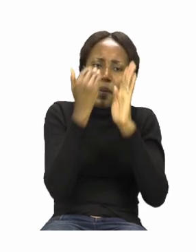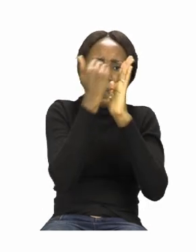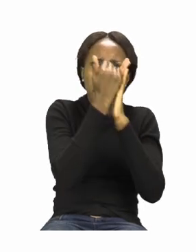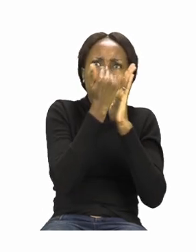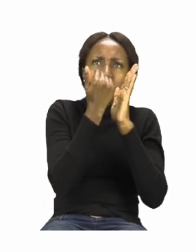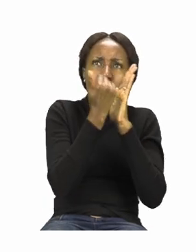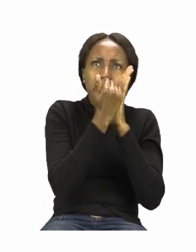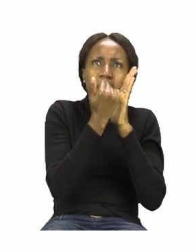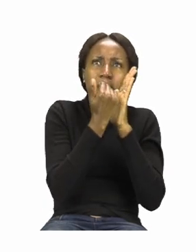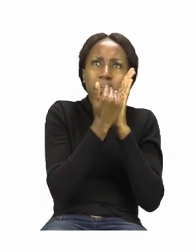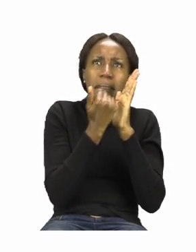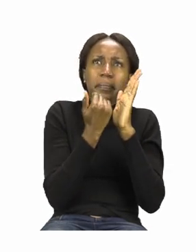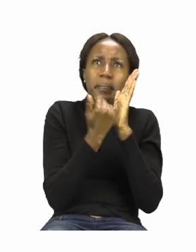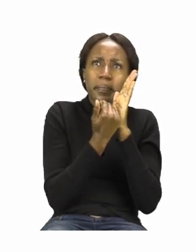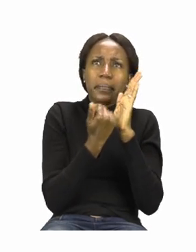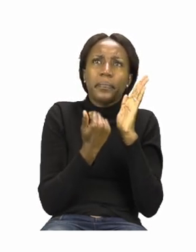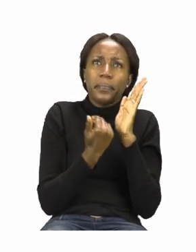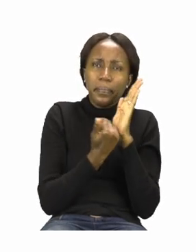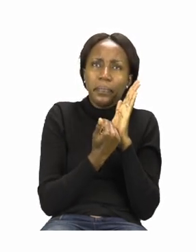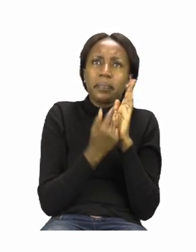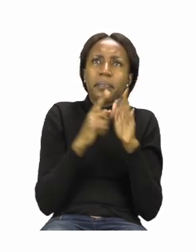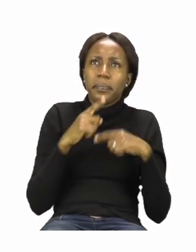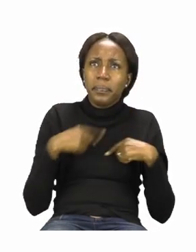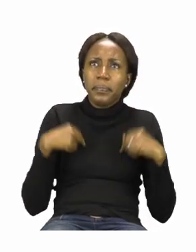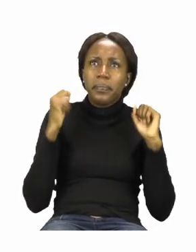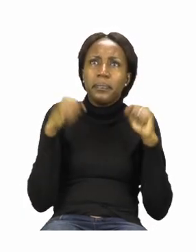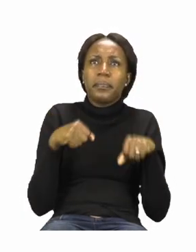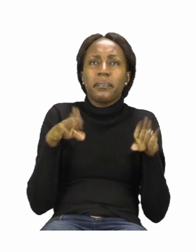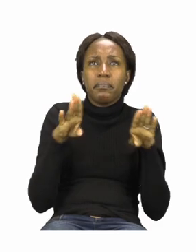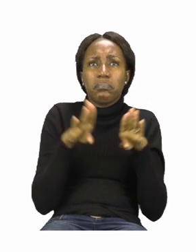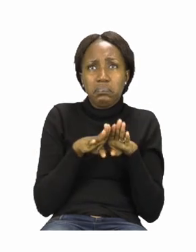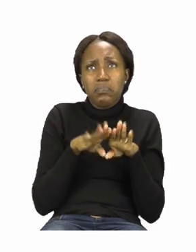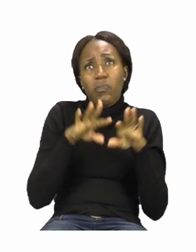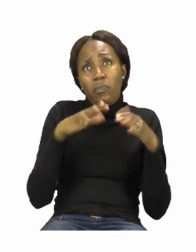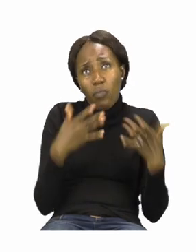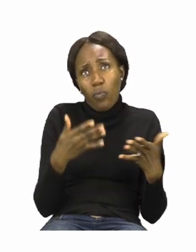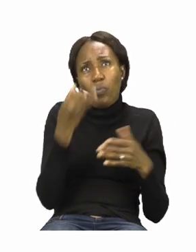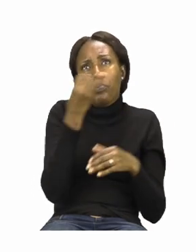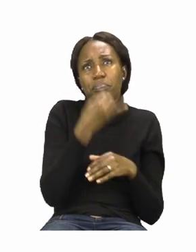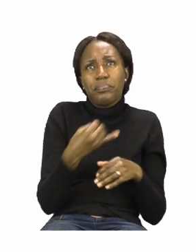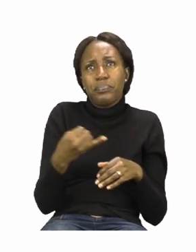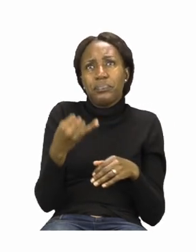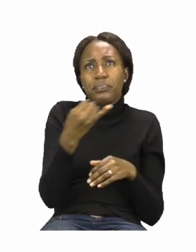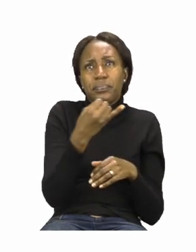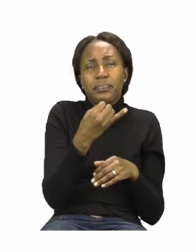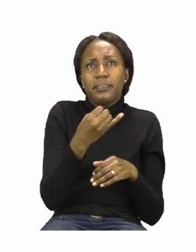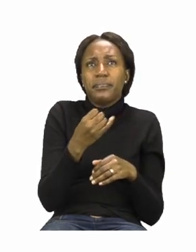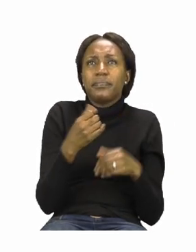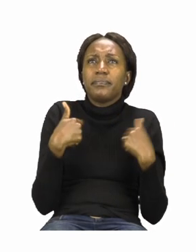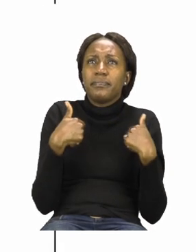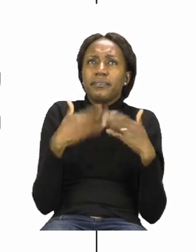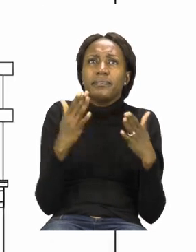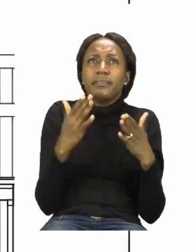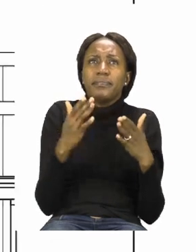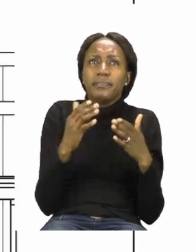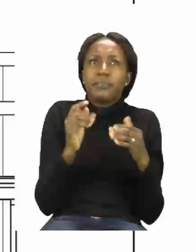are for us to do or draw. We are going to start by looking at our picture.